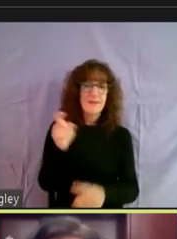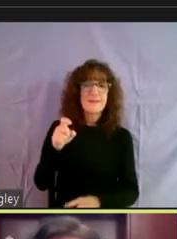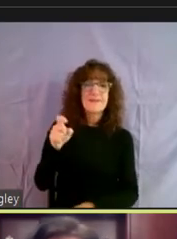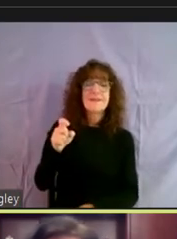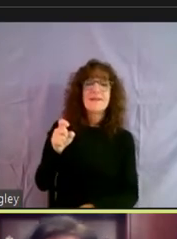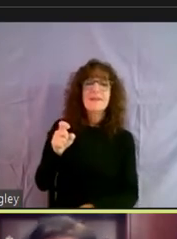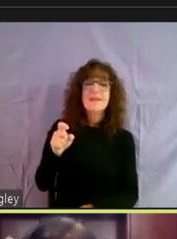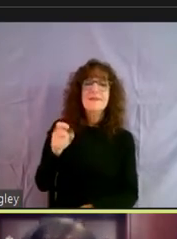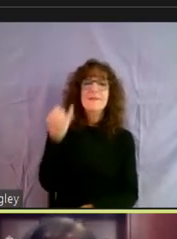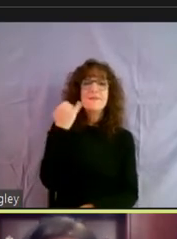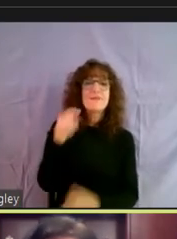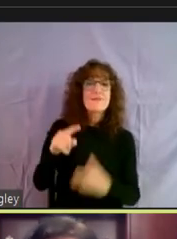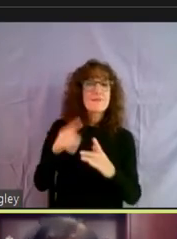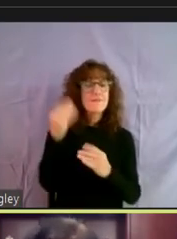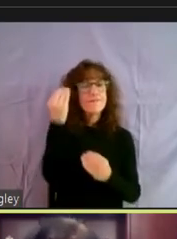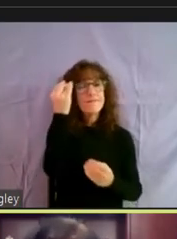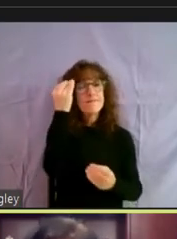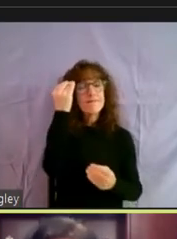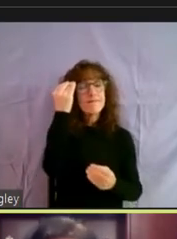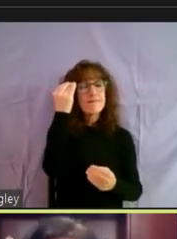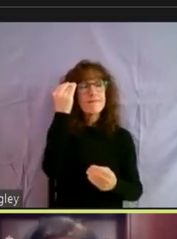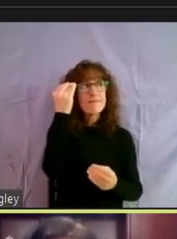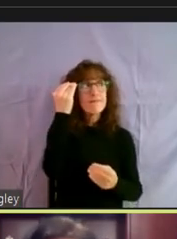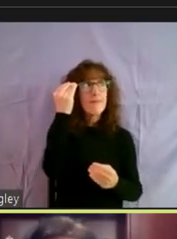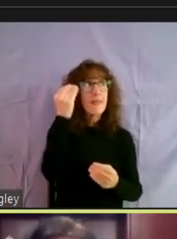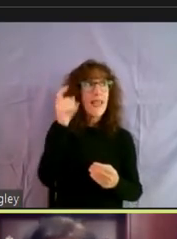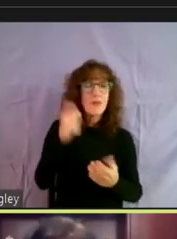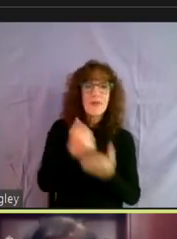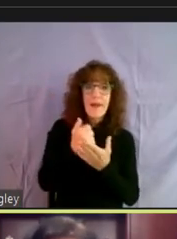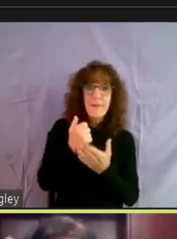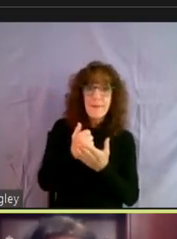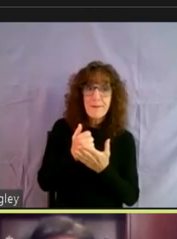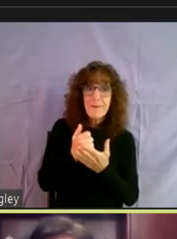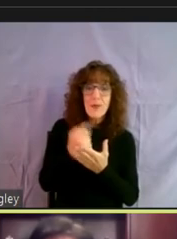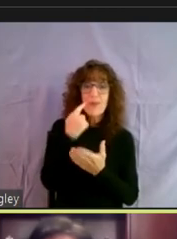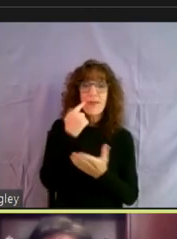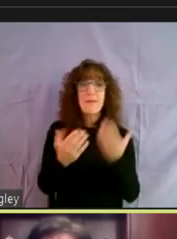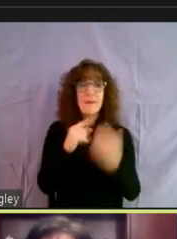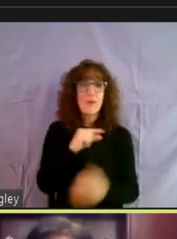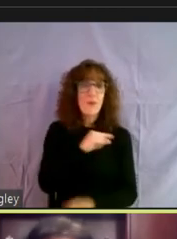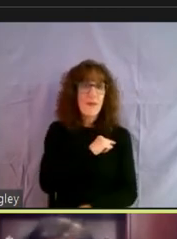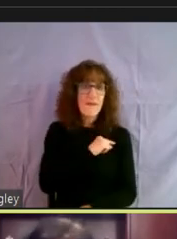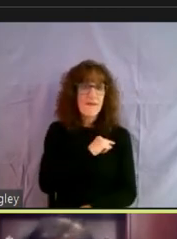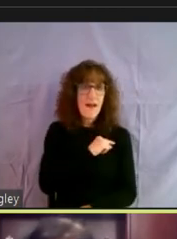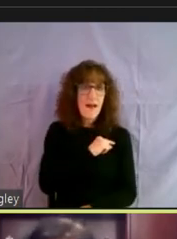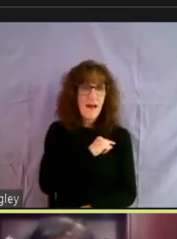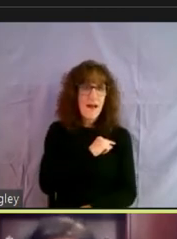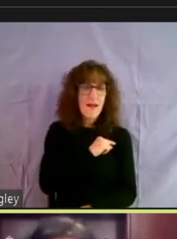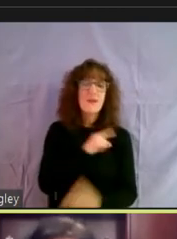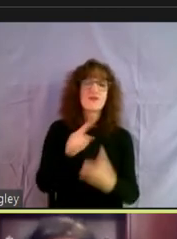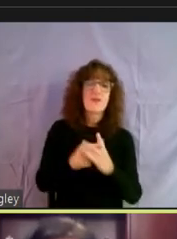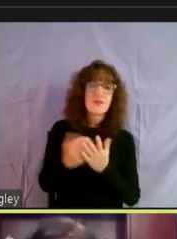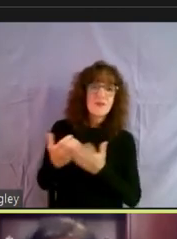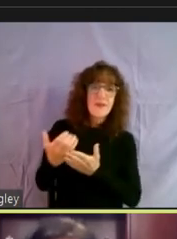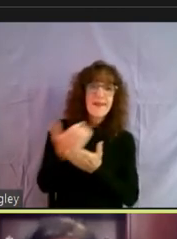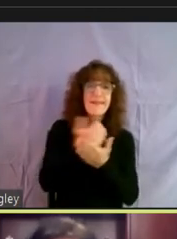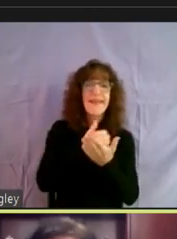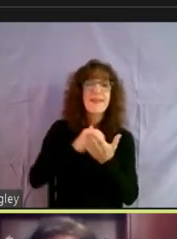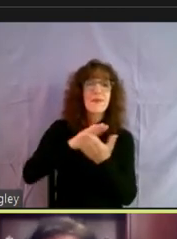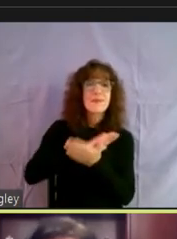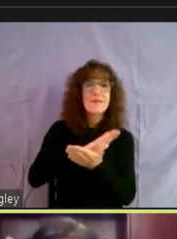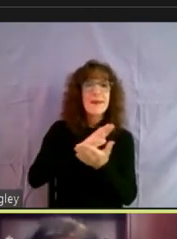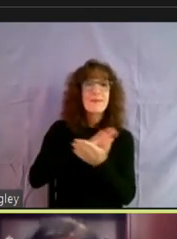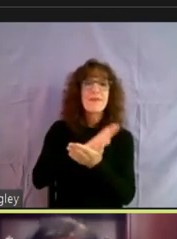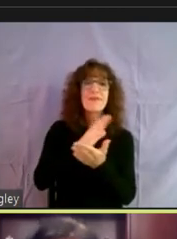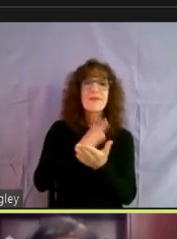you can start, if you're thinking and you need, you need assistance and you think you might be eligible, please start to collect the stock, these documents,